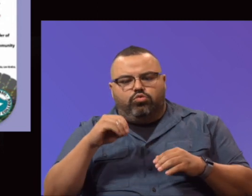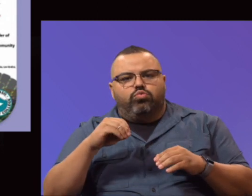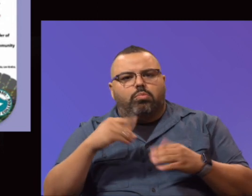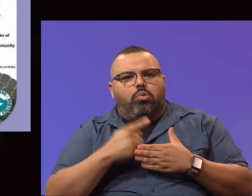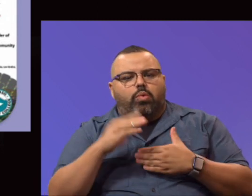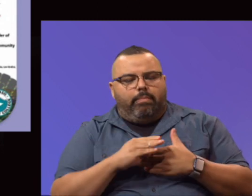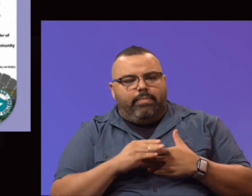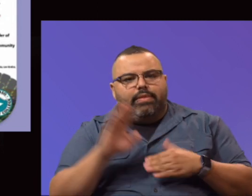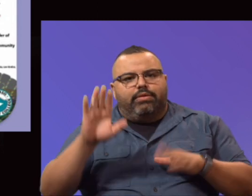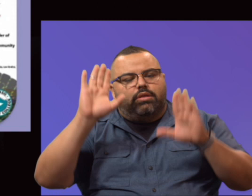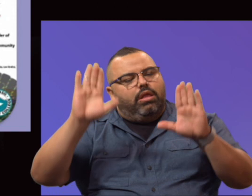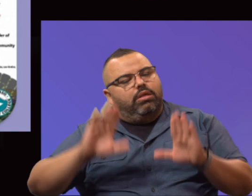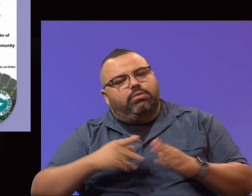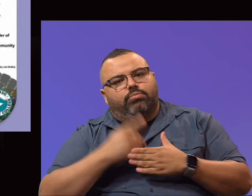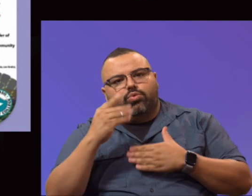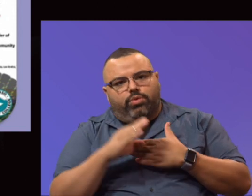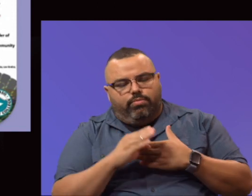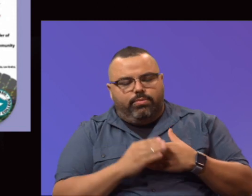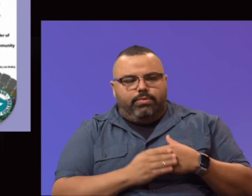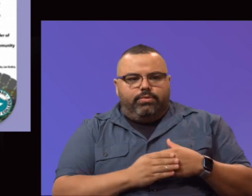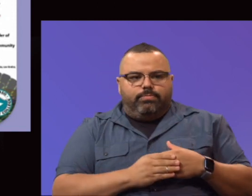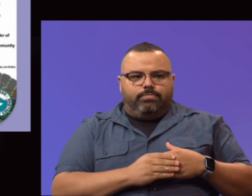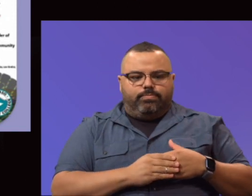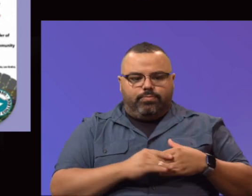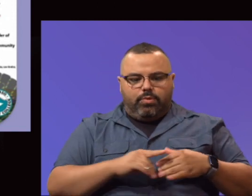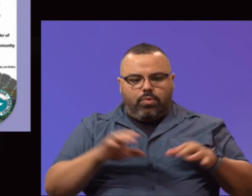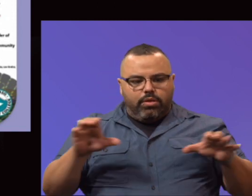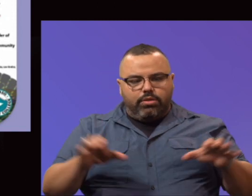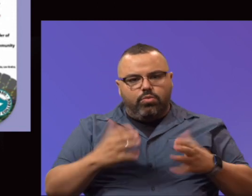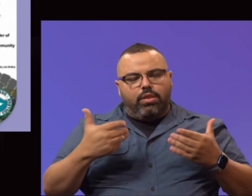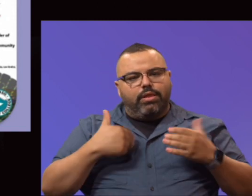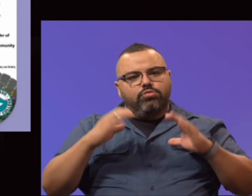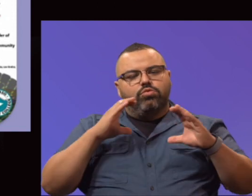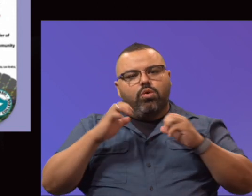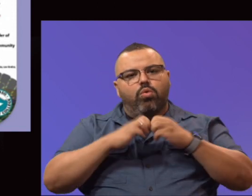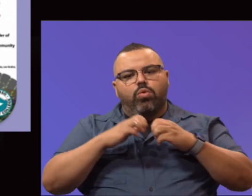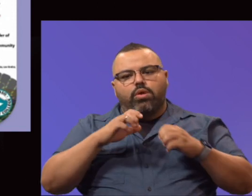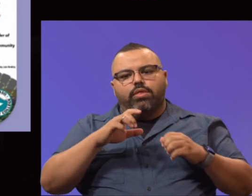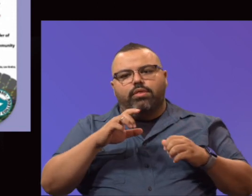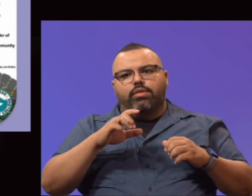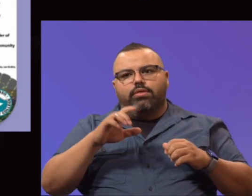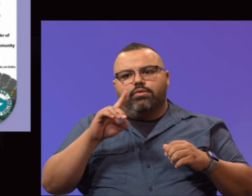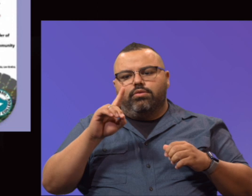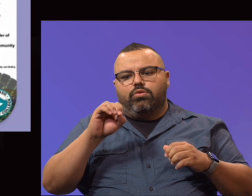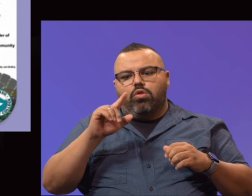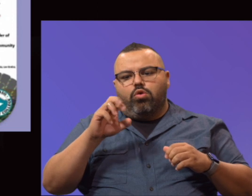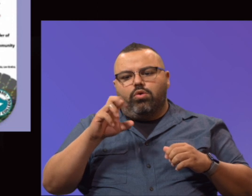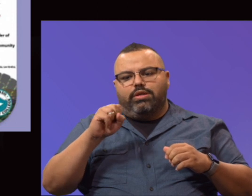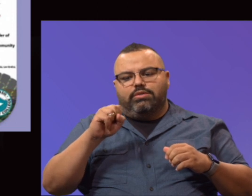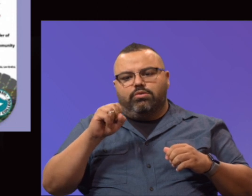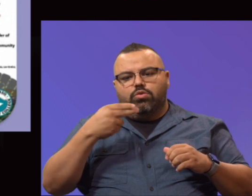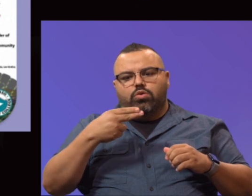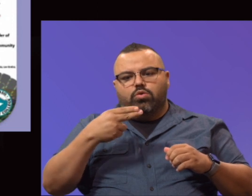an excellent program. What they did is they had a conversation with the legendary Dolores Huerta as our